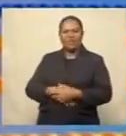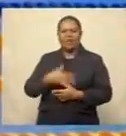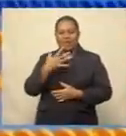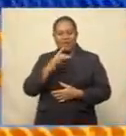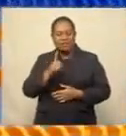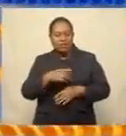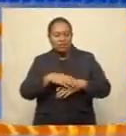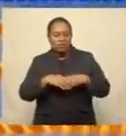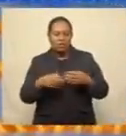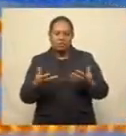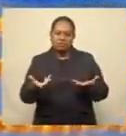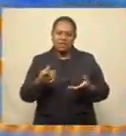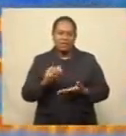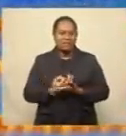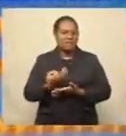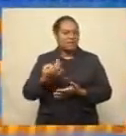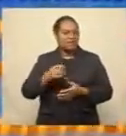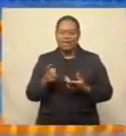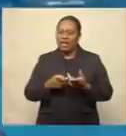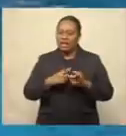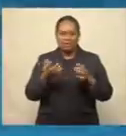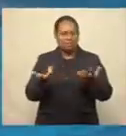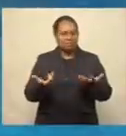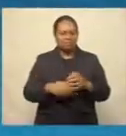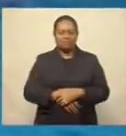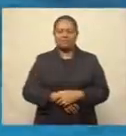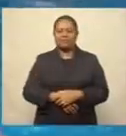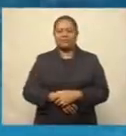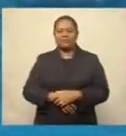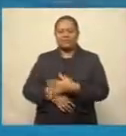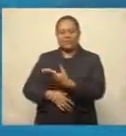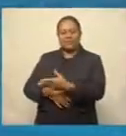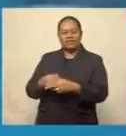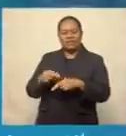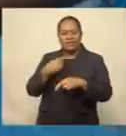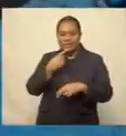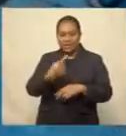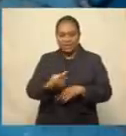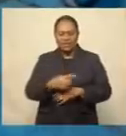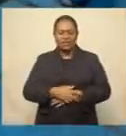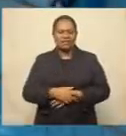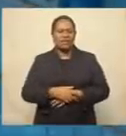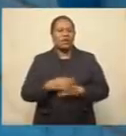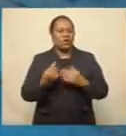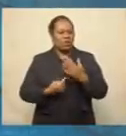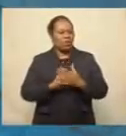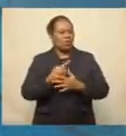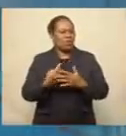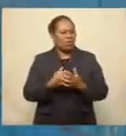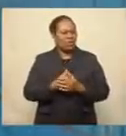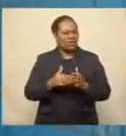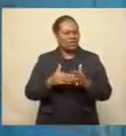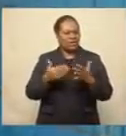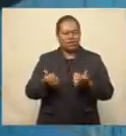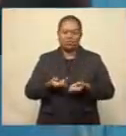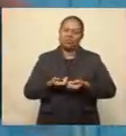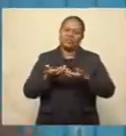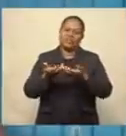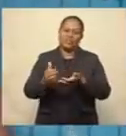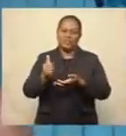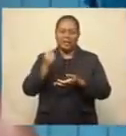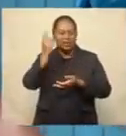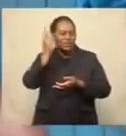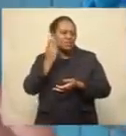overseas. The double-Pacific gold medalist says it is only fitting to give back to his parents